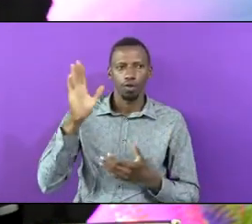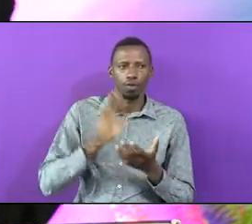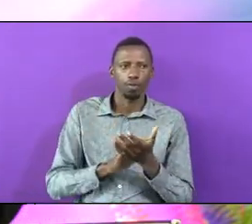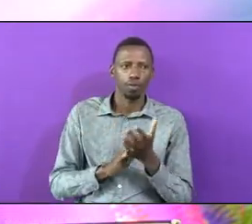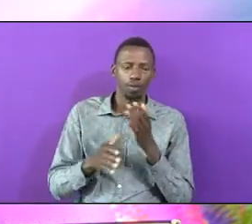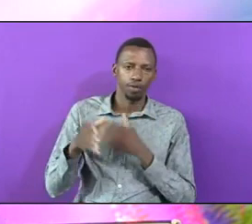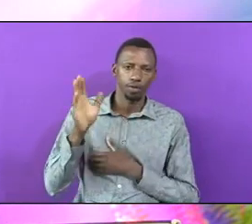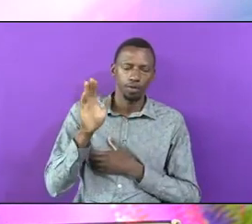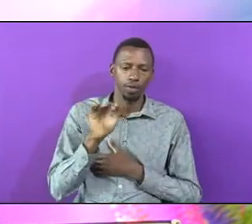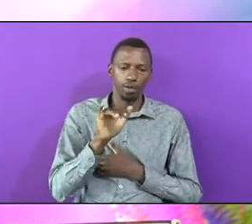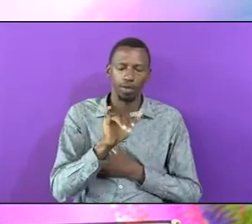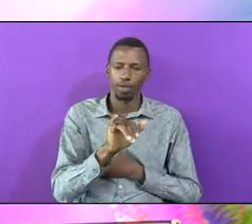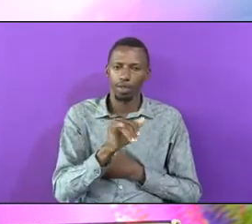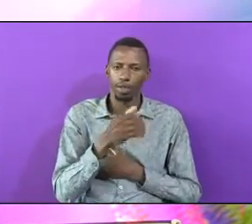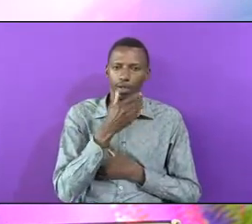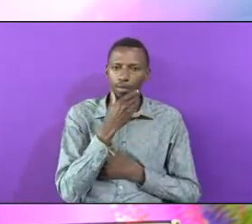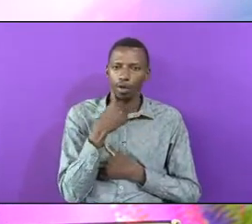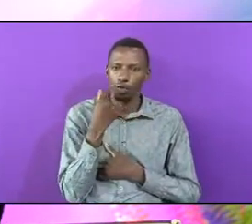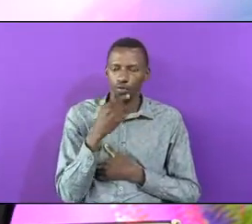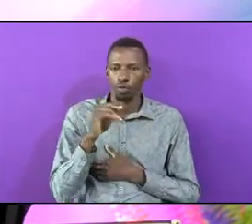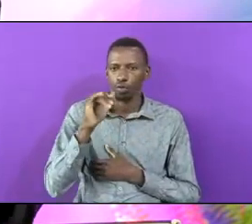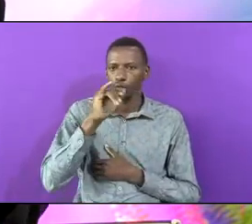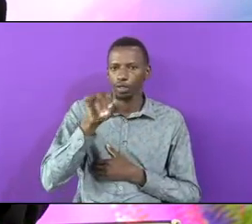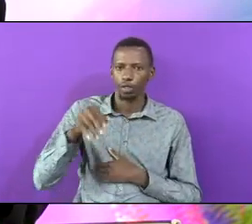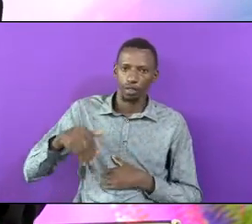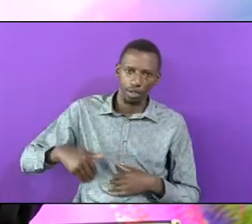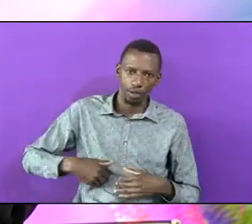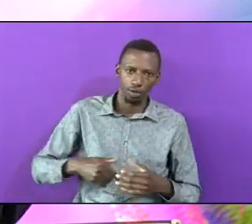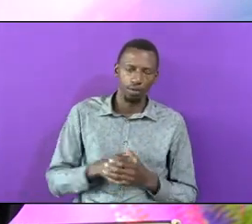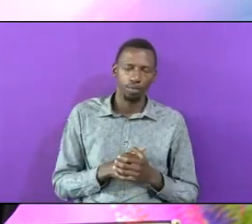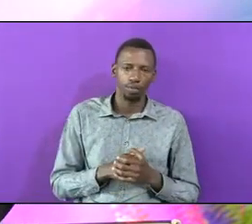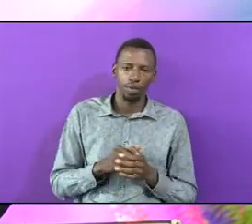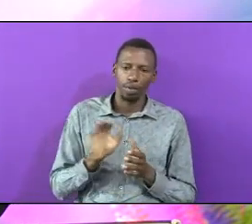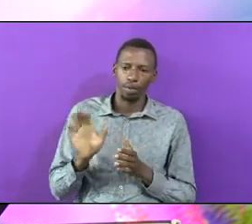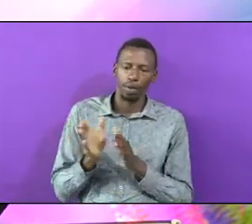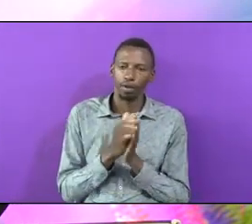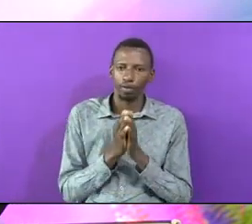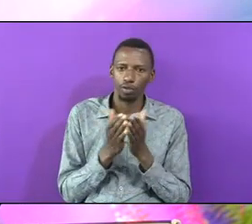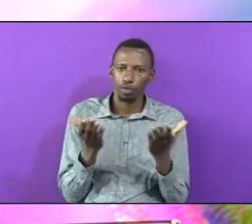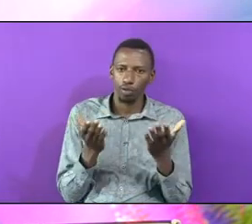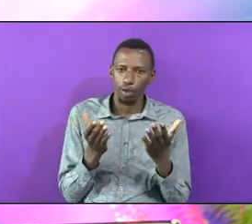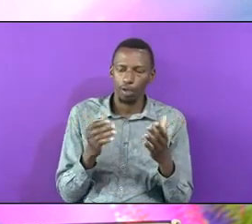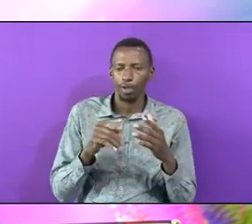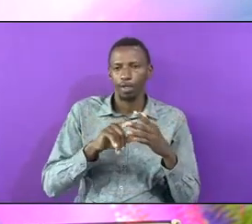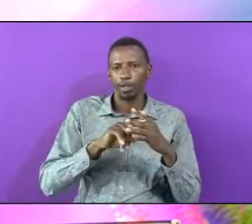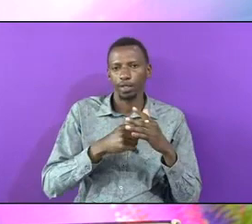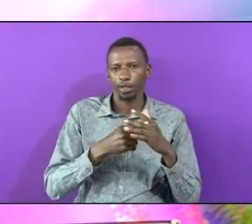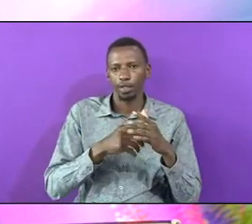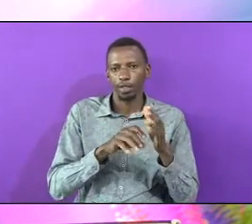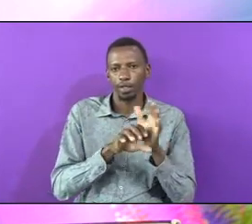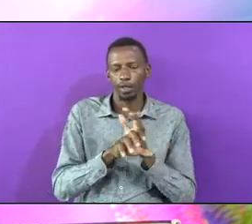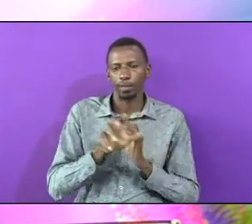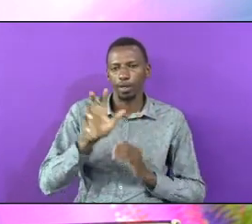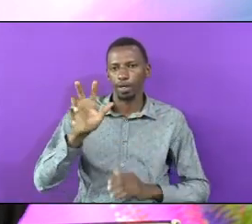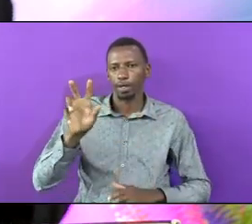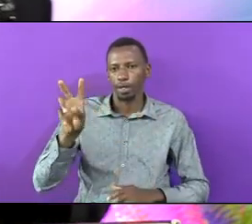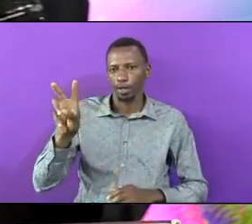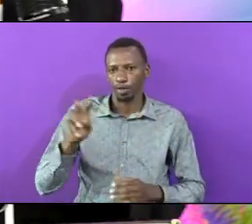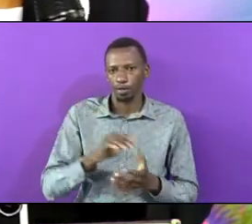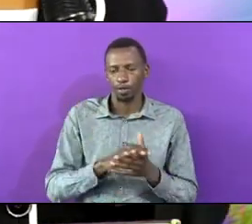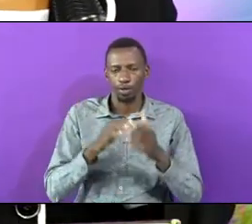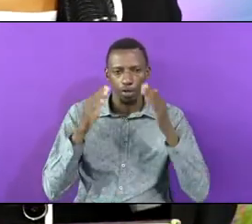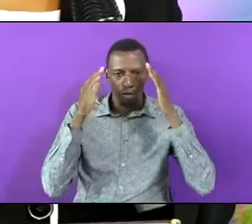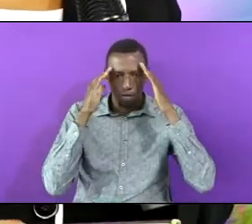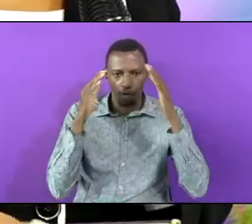And That Man Is Jacob His Story Is Recorded In The Book Of Genesis Chapter 32 The Focus